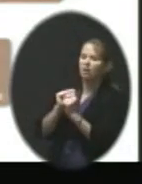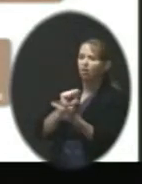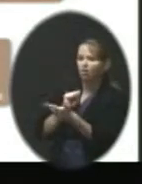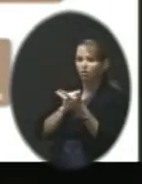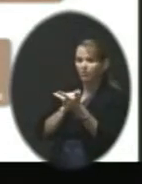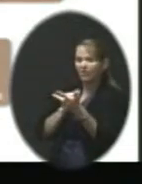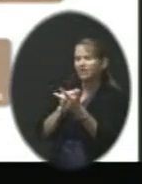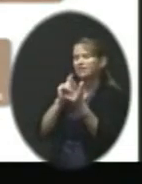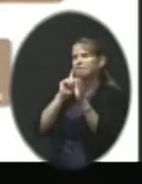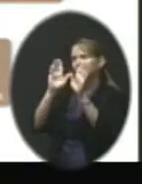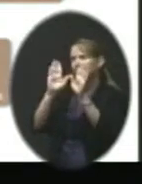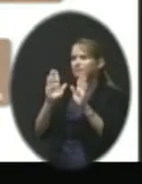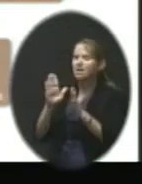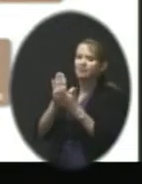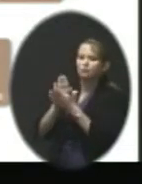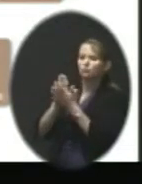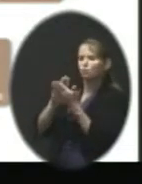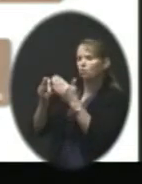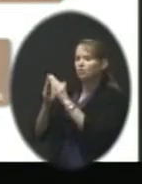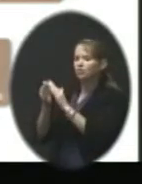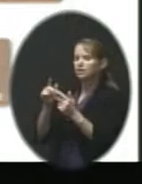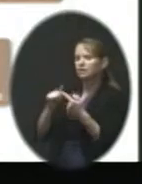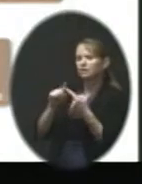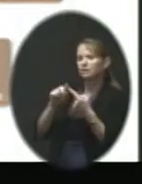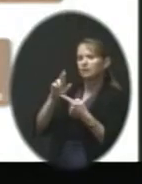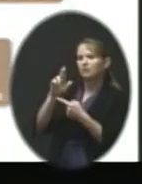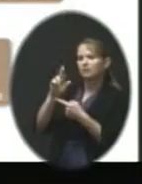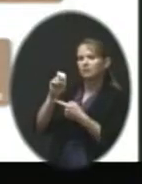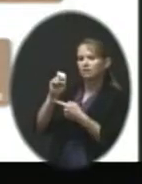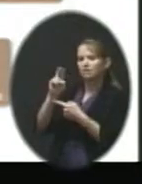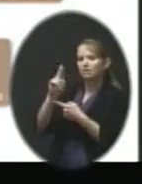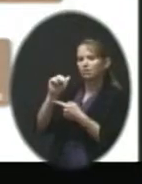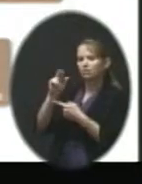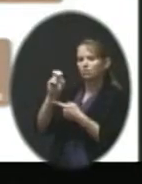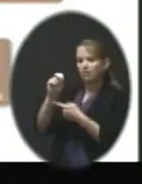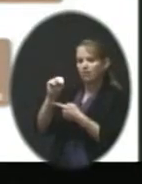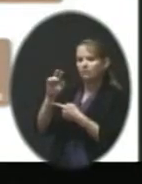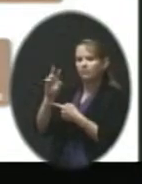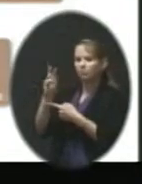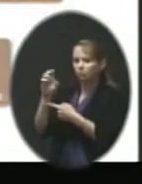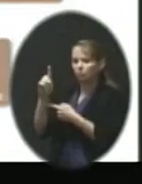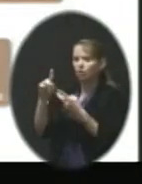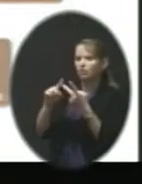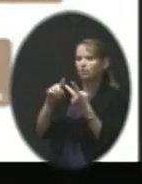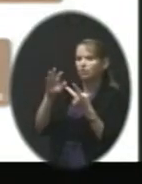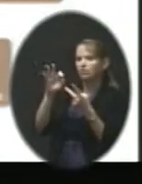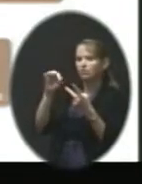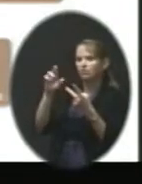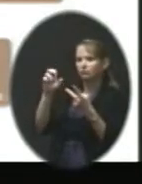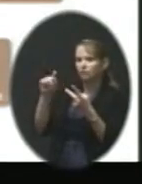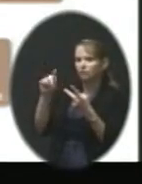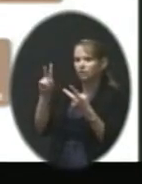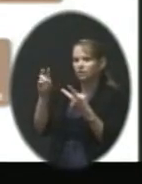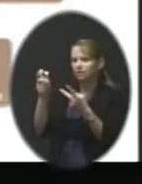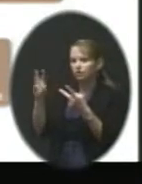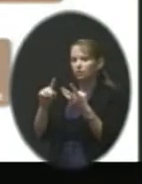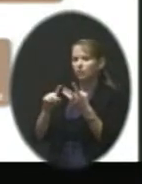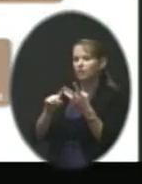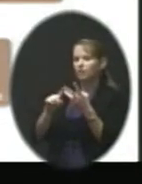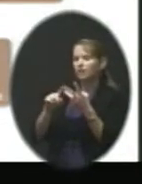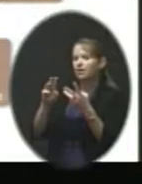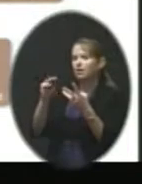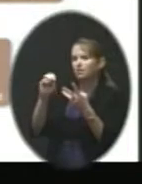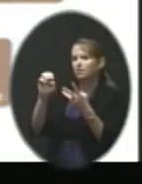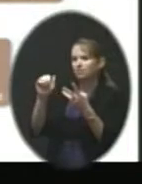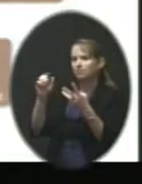The Ravenwood School community, Forest View and Meadow Lane, and took them through this process. And I'll walk you really briefly through the process